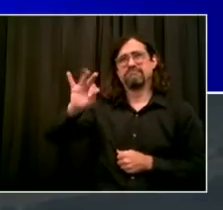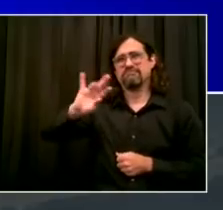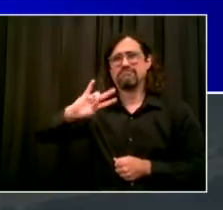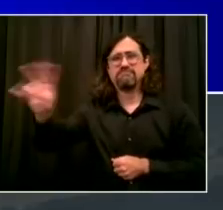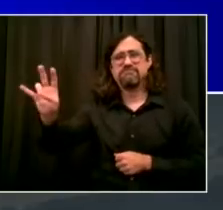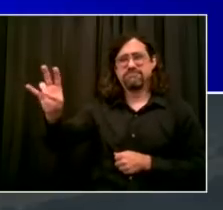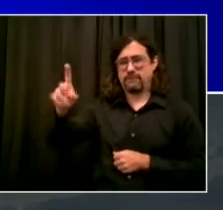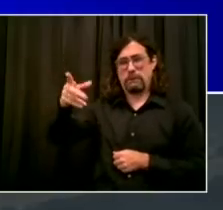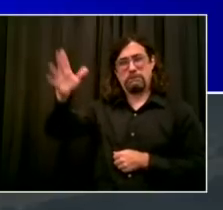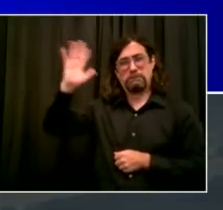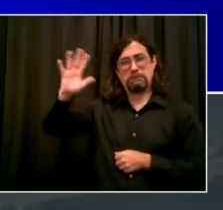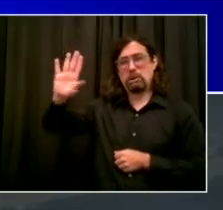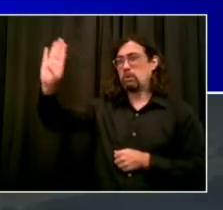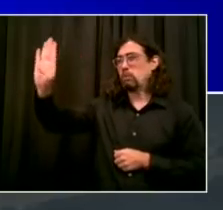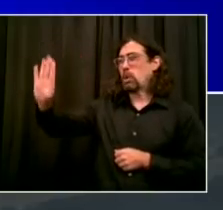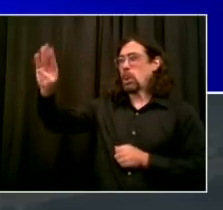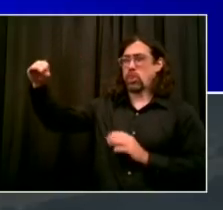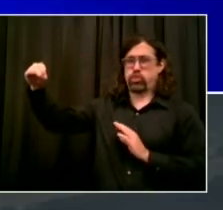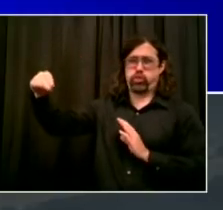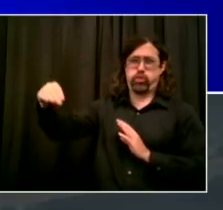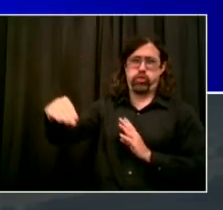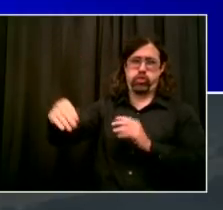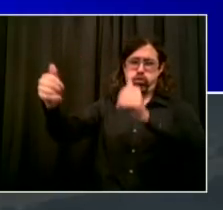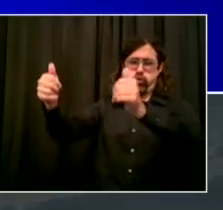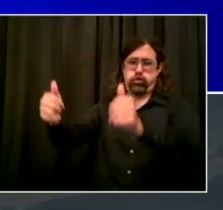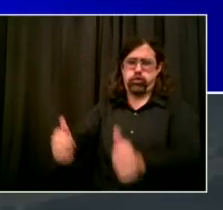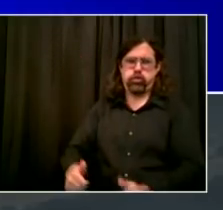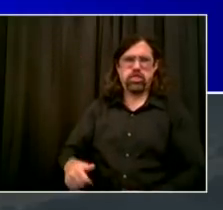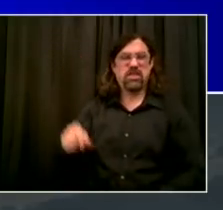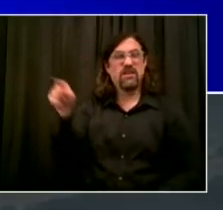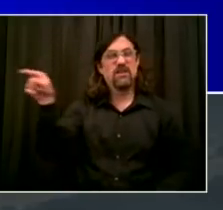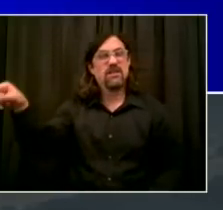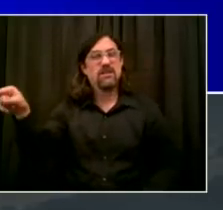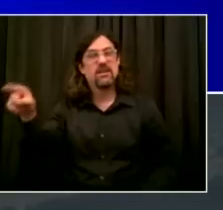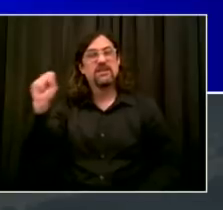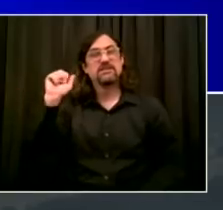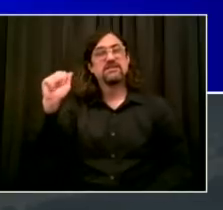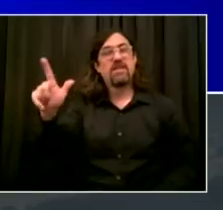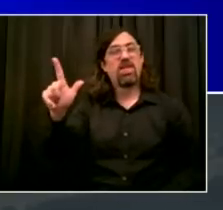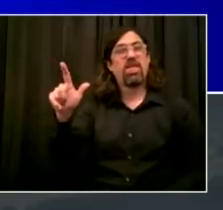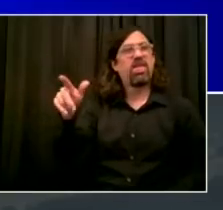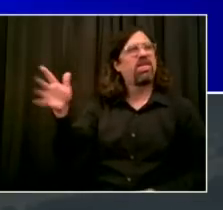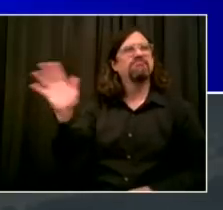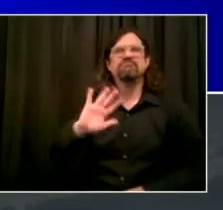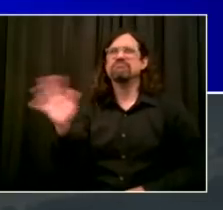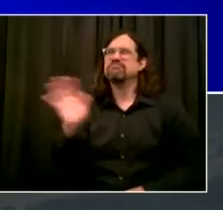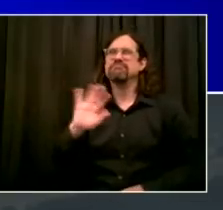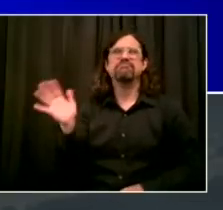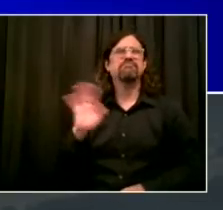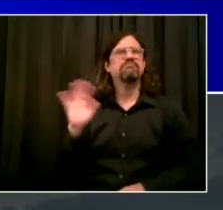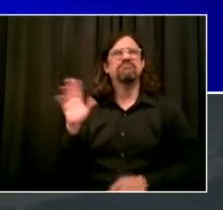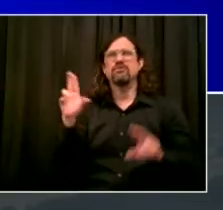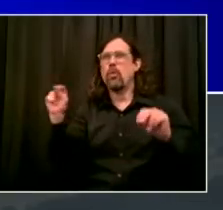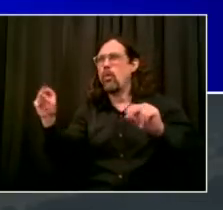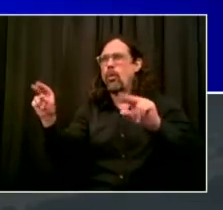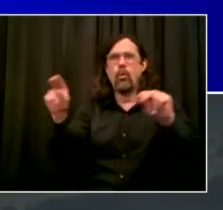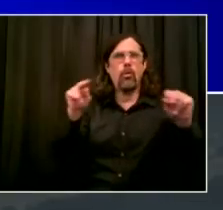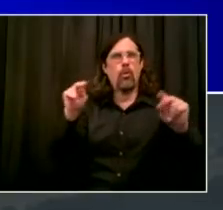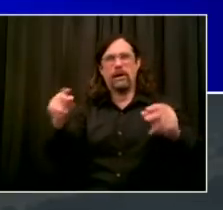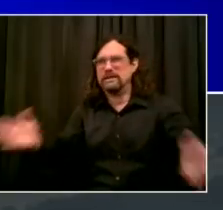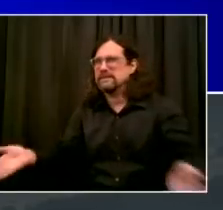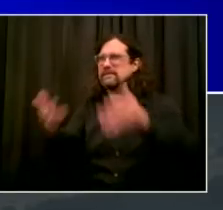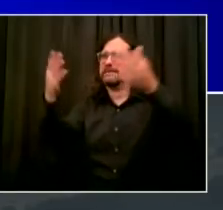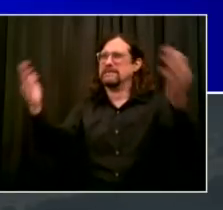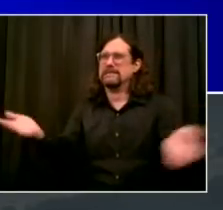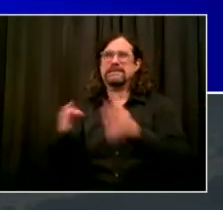and he was right. He believed the Gowanus Canal would go from being considered an eyesore to something that would be celebrated and